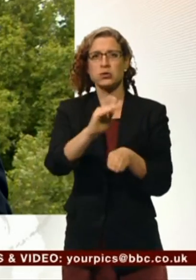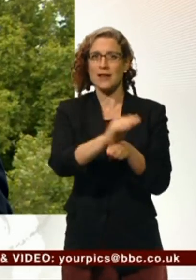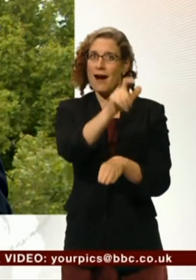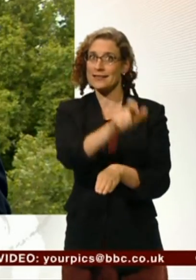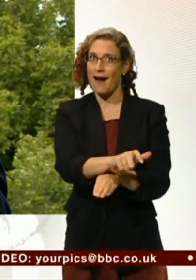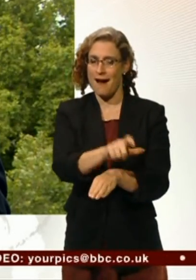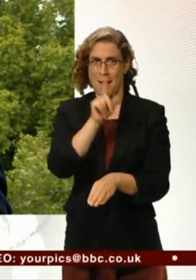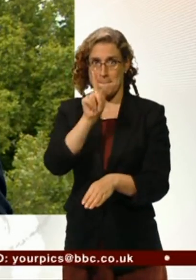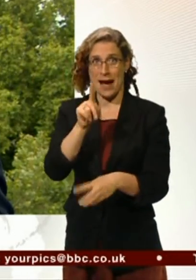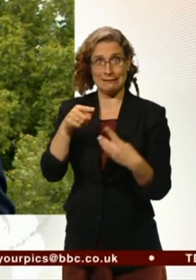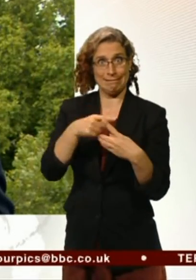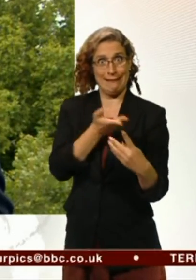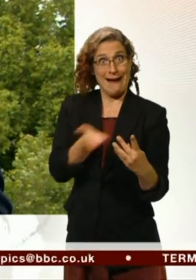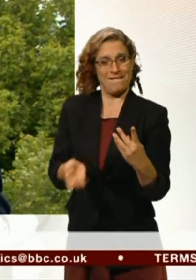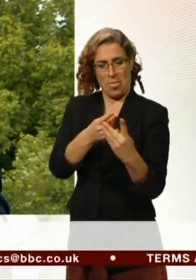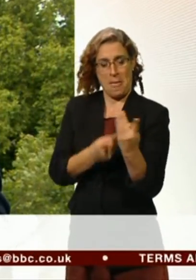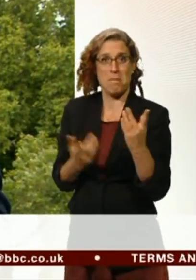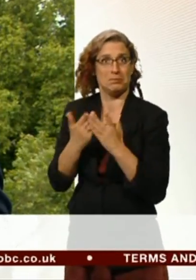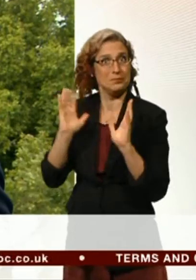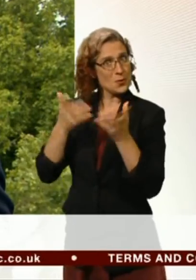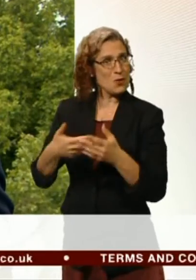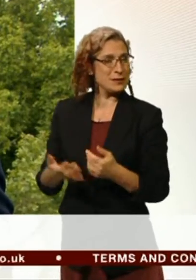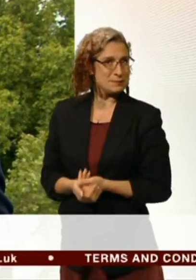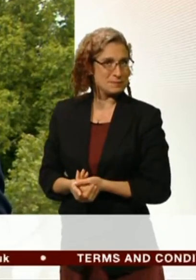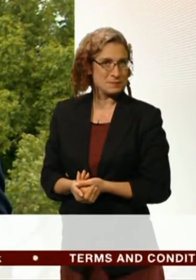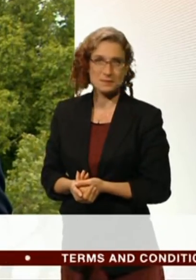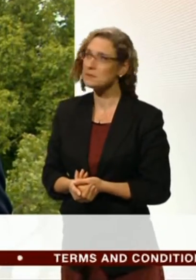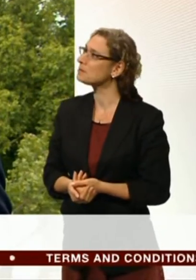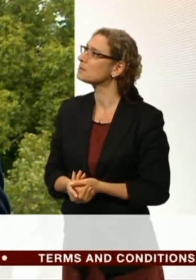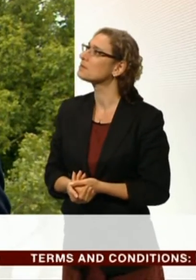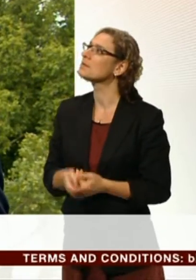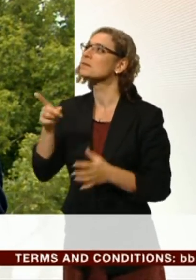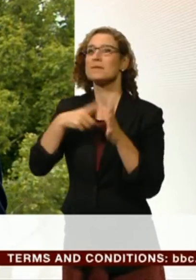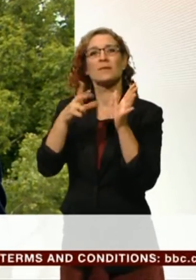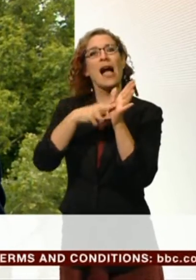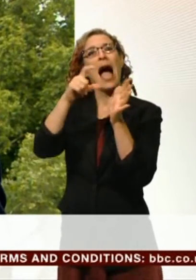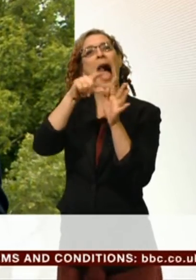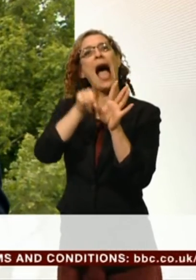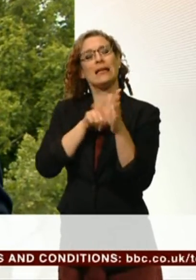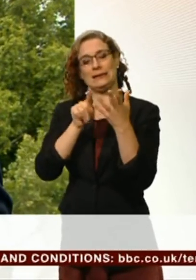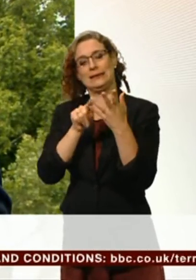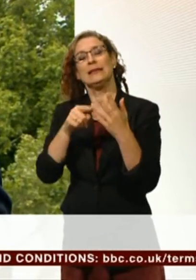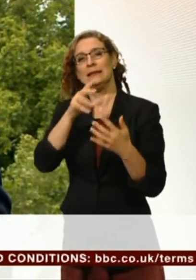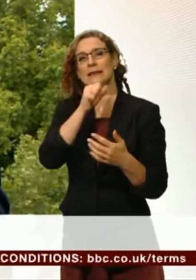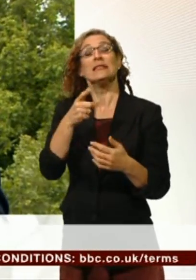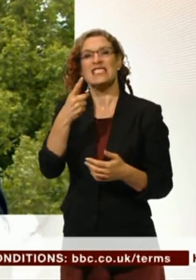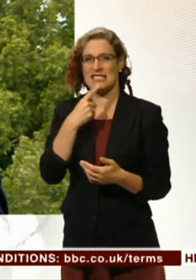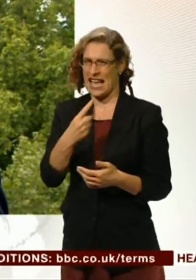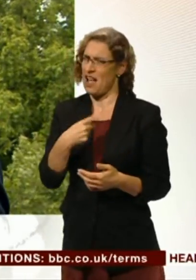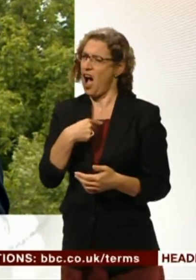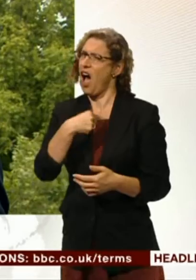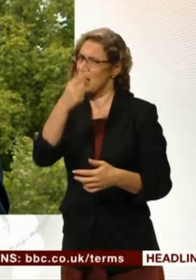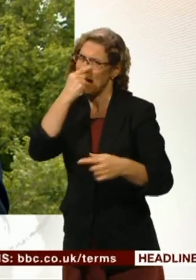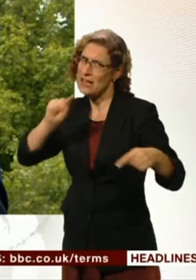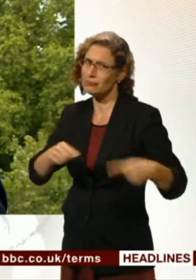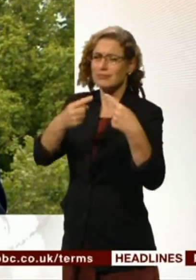Now, Andy Burnham says he's the only candidate who can beat Jeremy Corbyn, although the internal data his campaign has suggests even